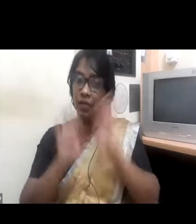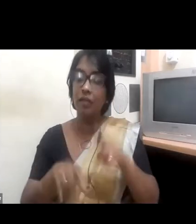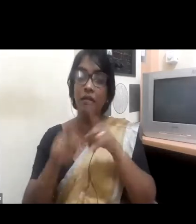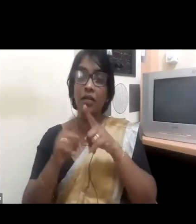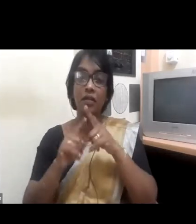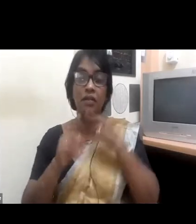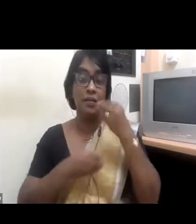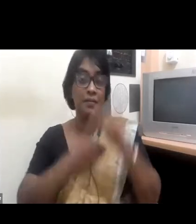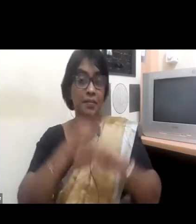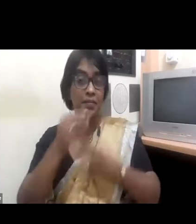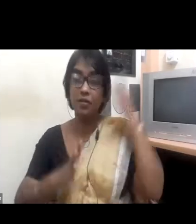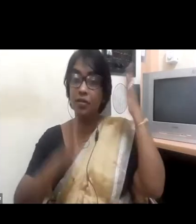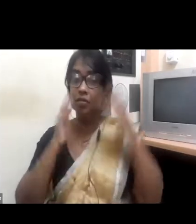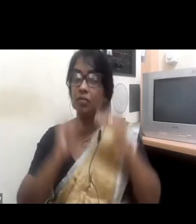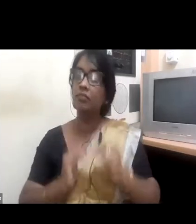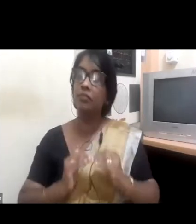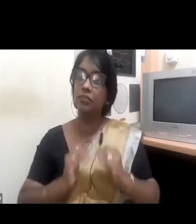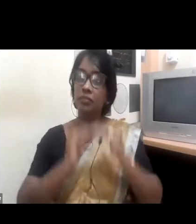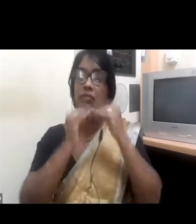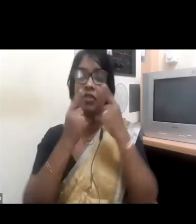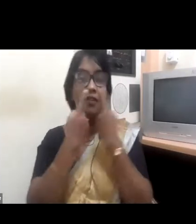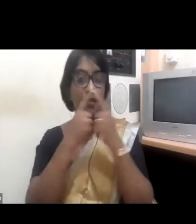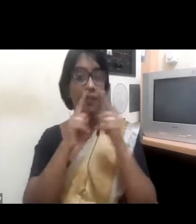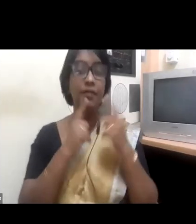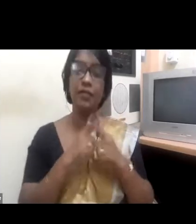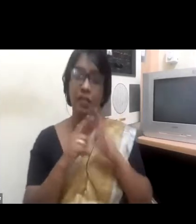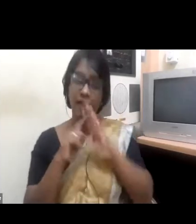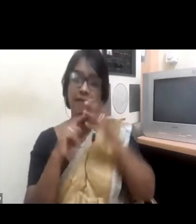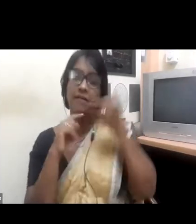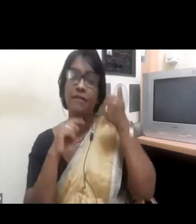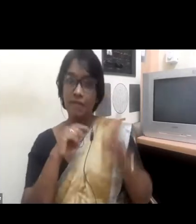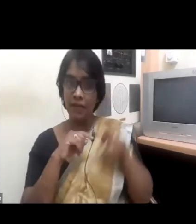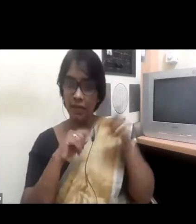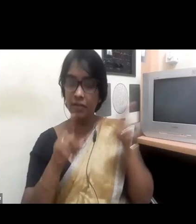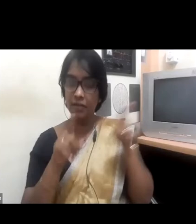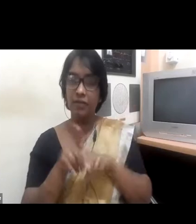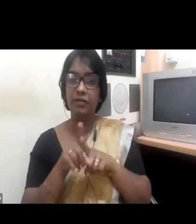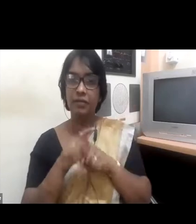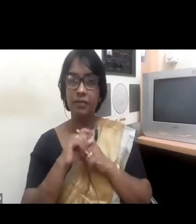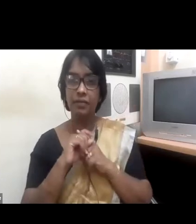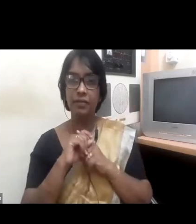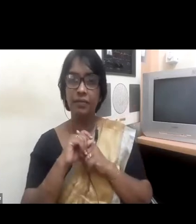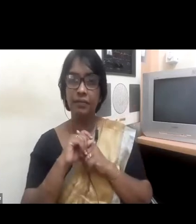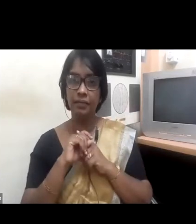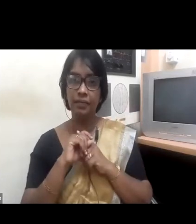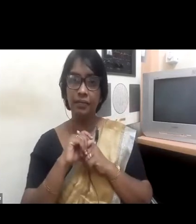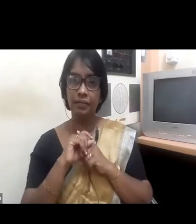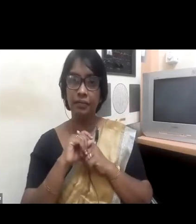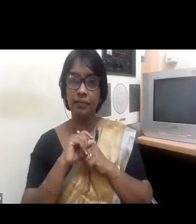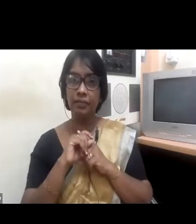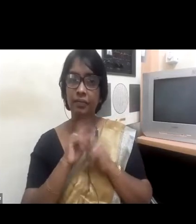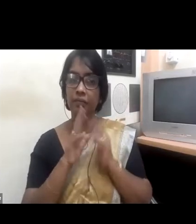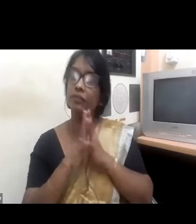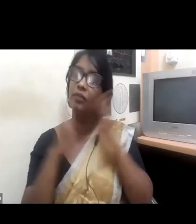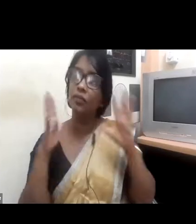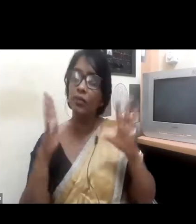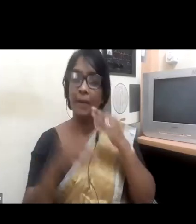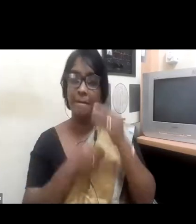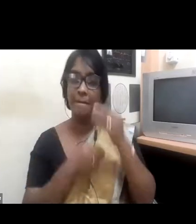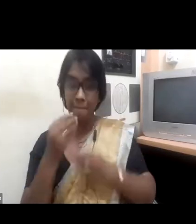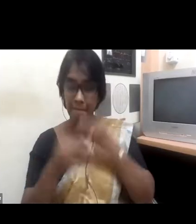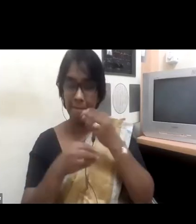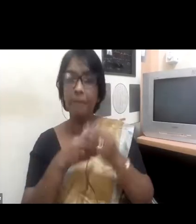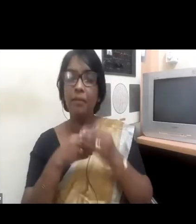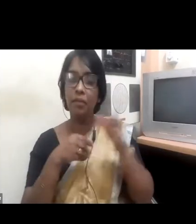is important. And I think it's important that more and more businesses take cognizance of this and actually